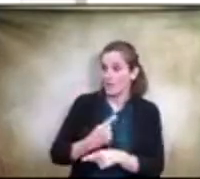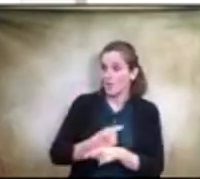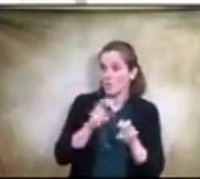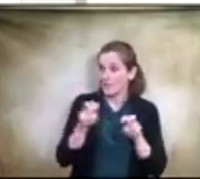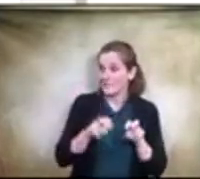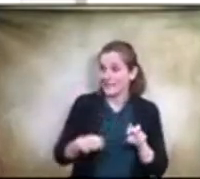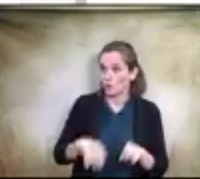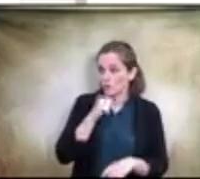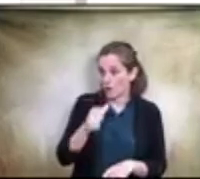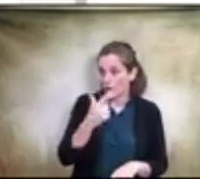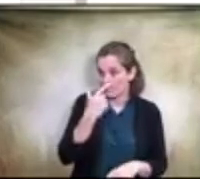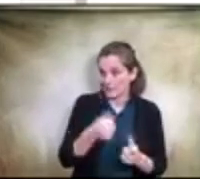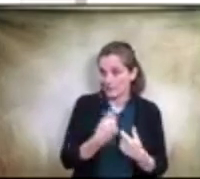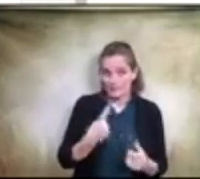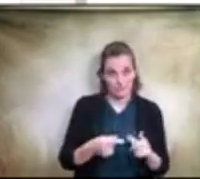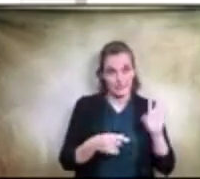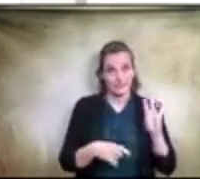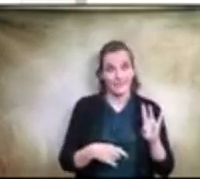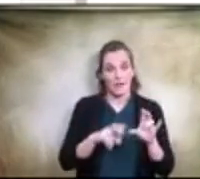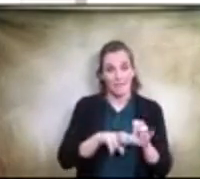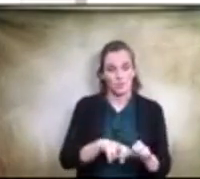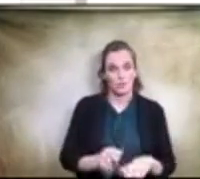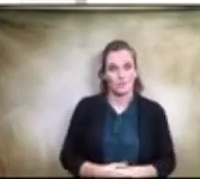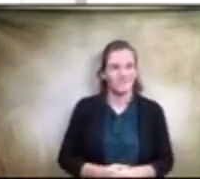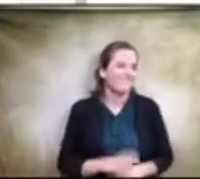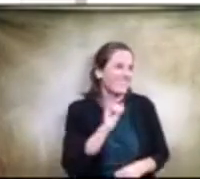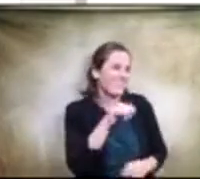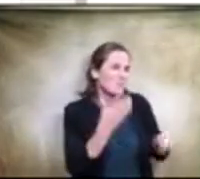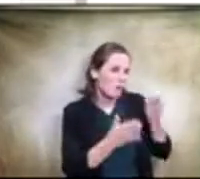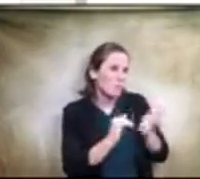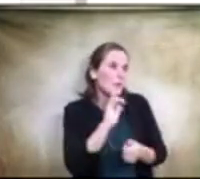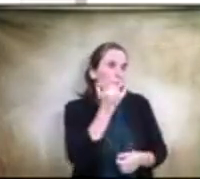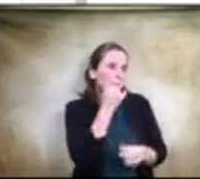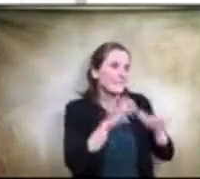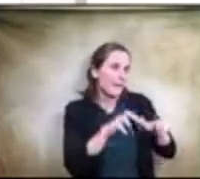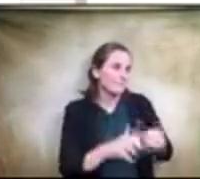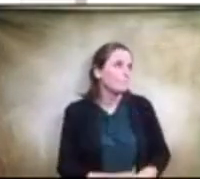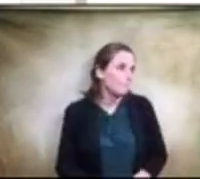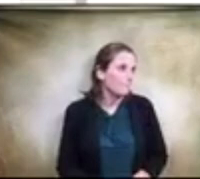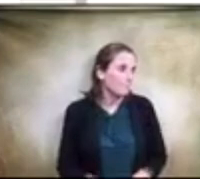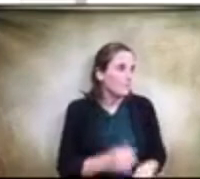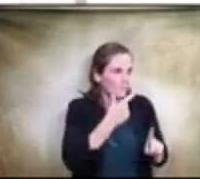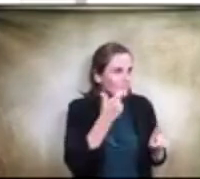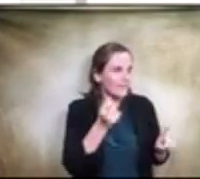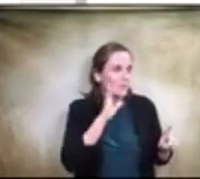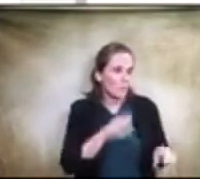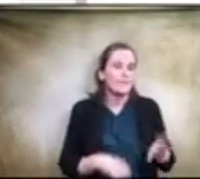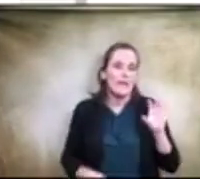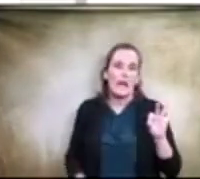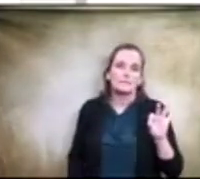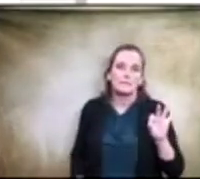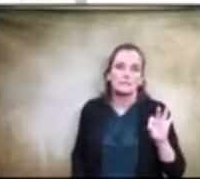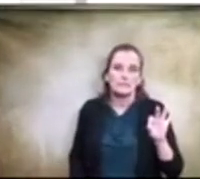had seven passengers so that's probably that's probably just a typo because it would be a nine passenger vehicle